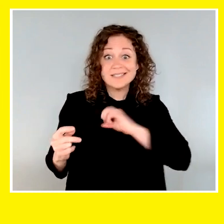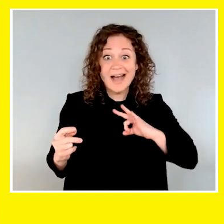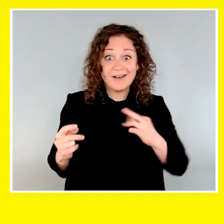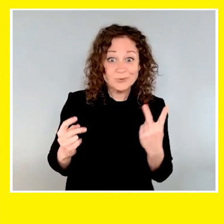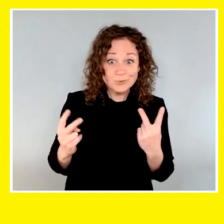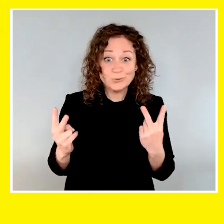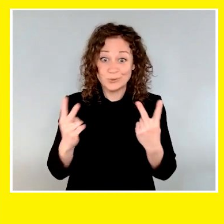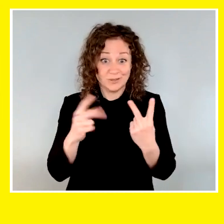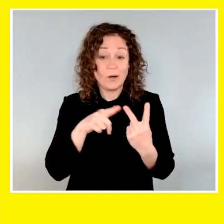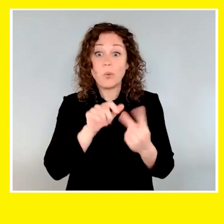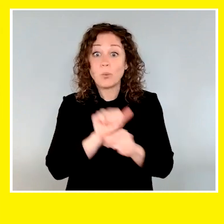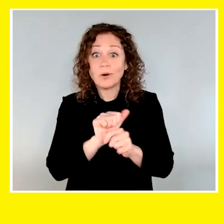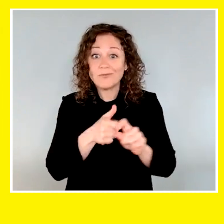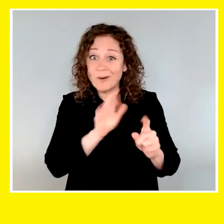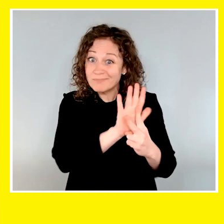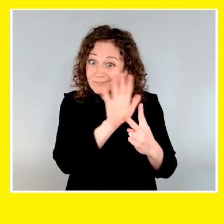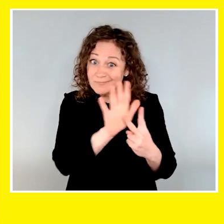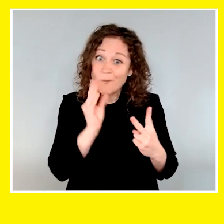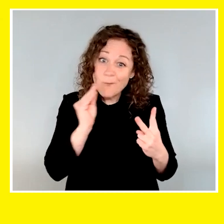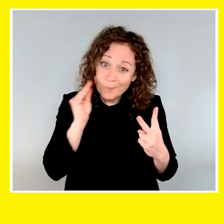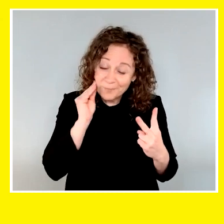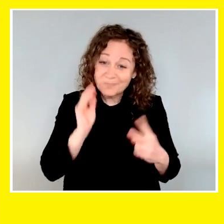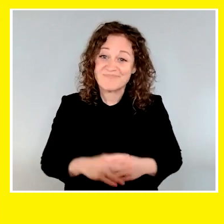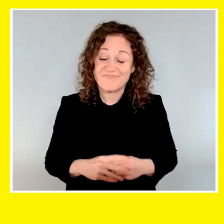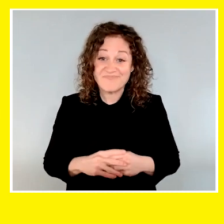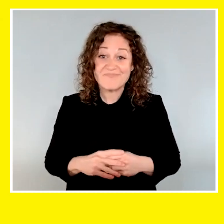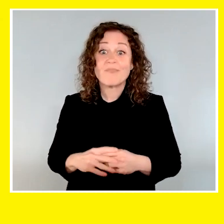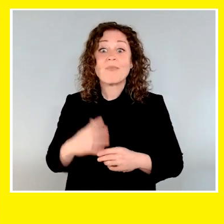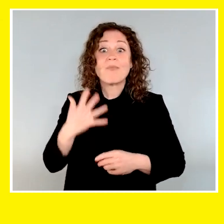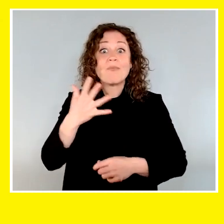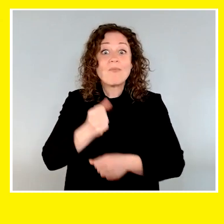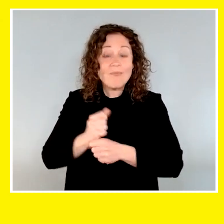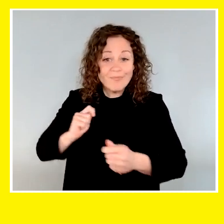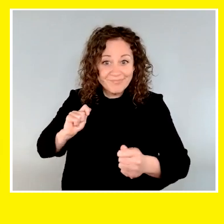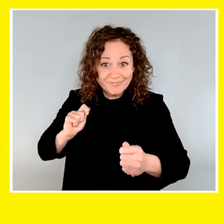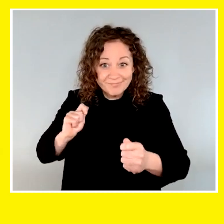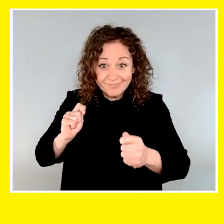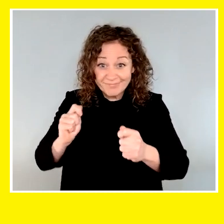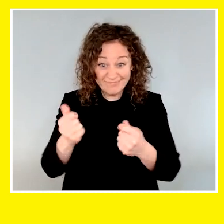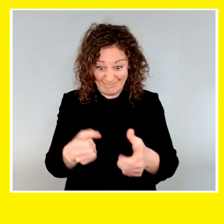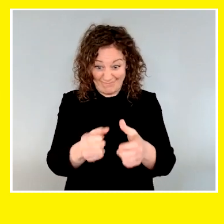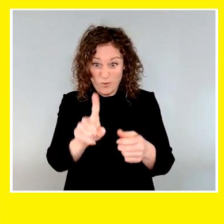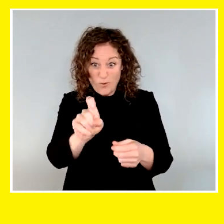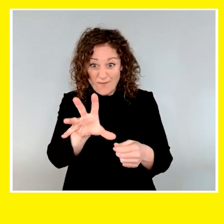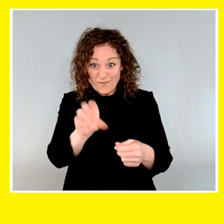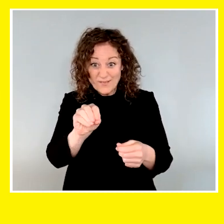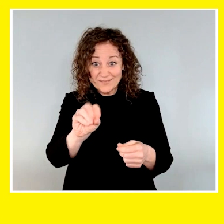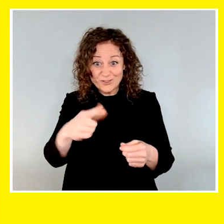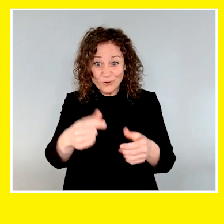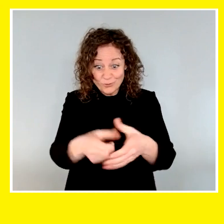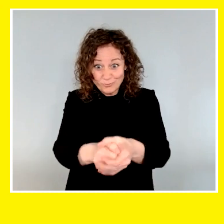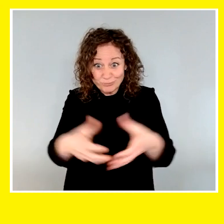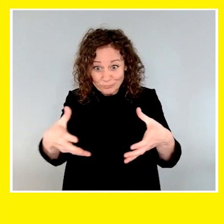puppies and two staff members literally working out of their own home. Just five years later, we've grown to